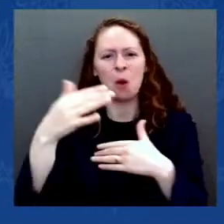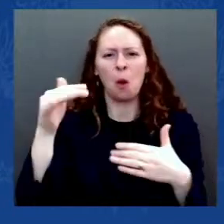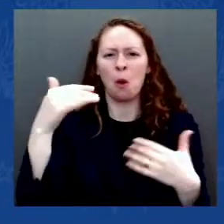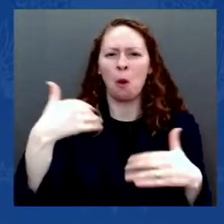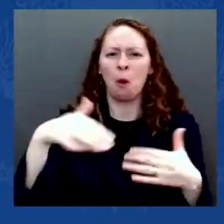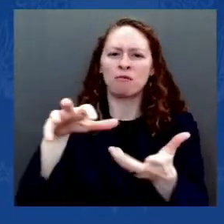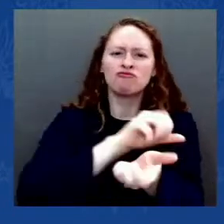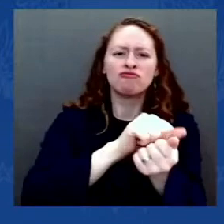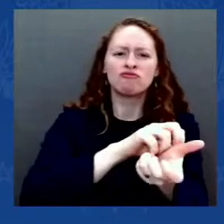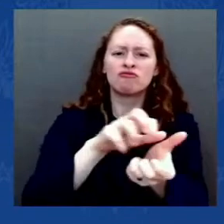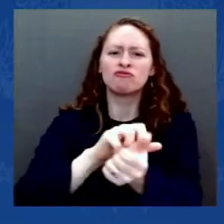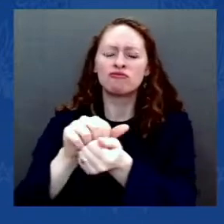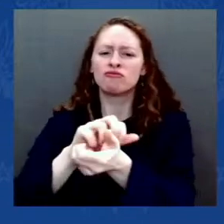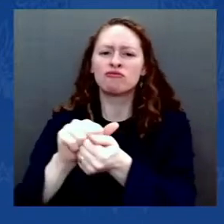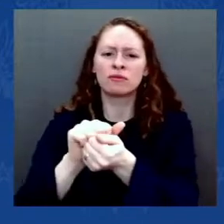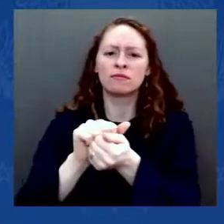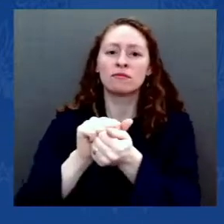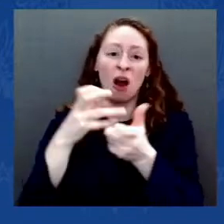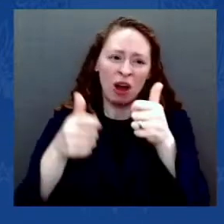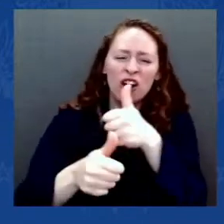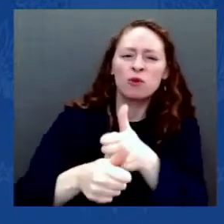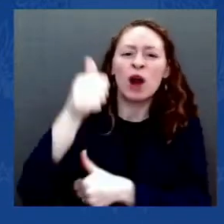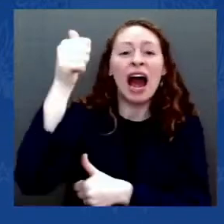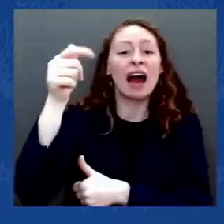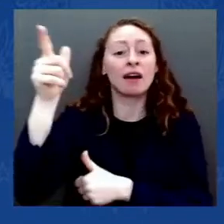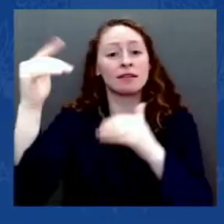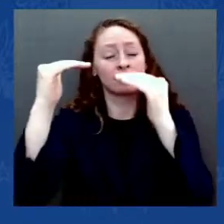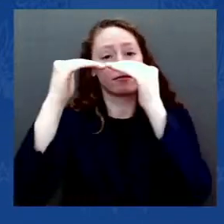the Vice President of the United States of America.